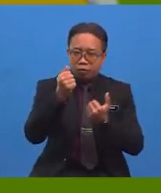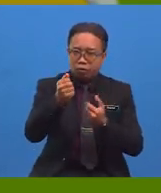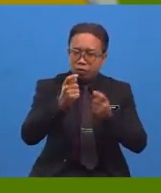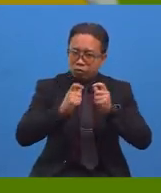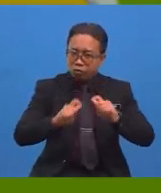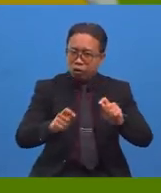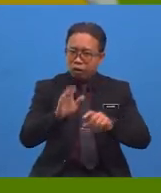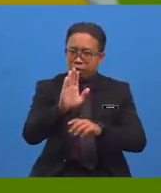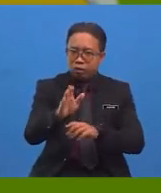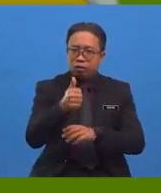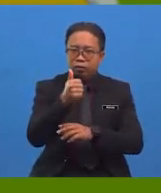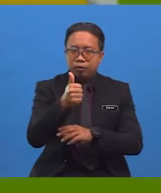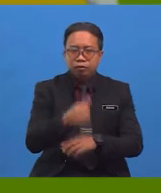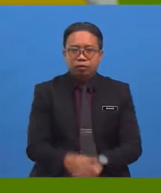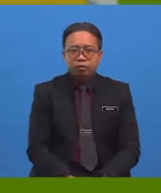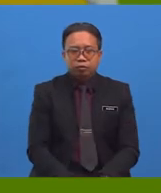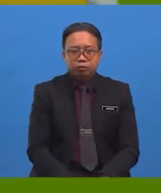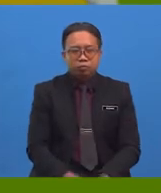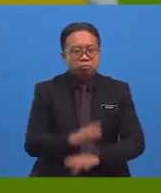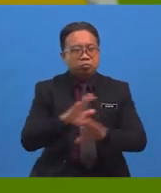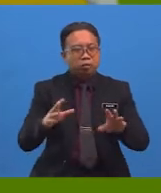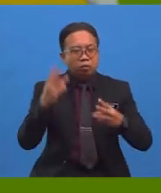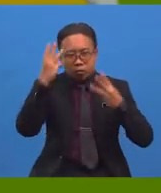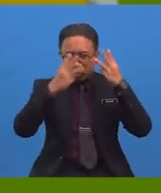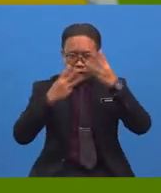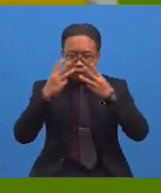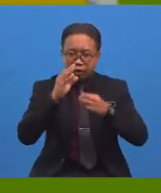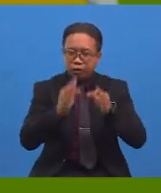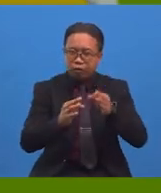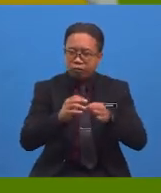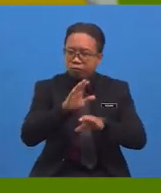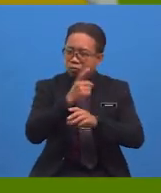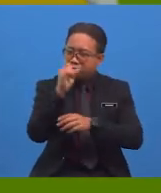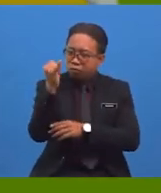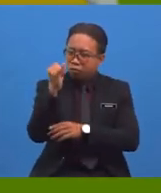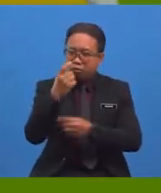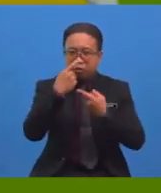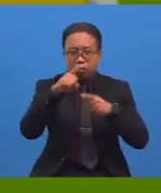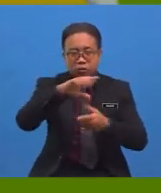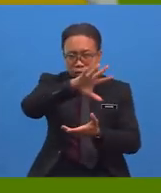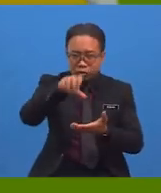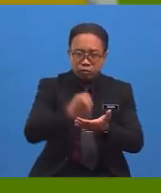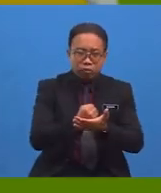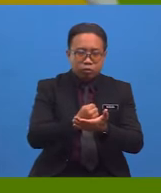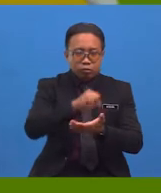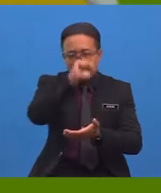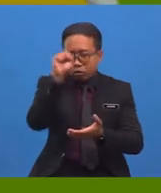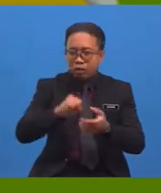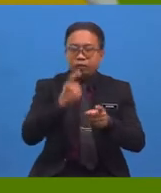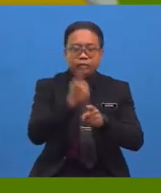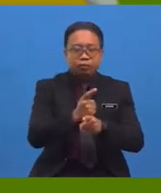you tried your best. Do not worry if you did not answer all the questions correctly.